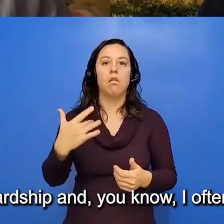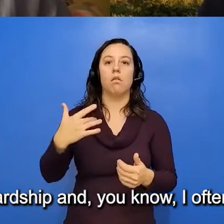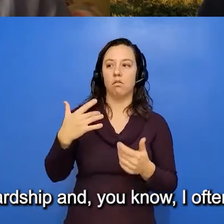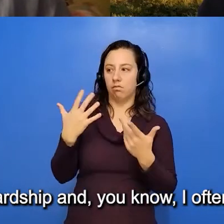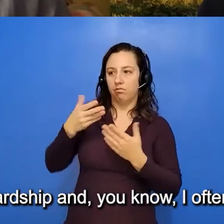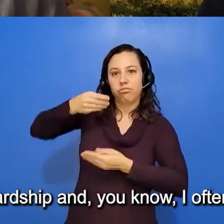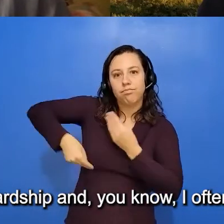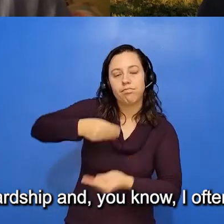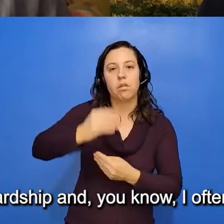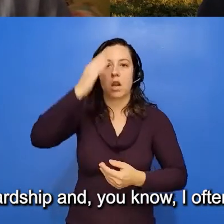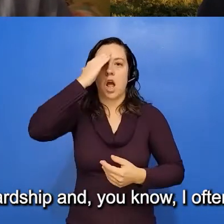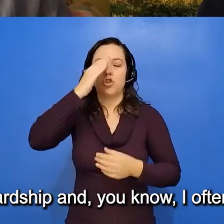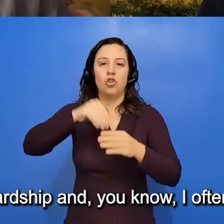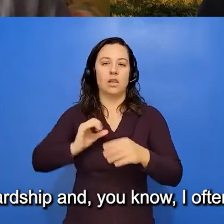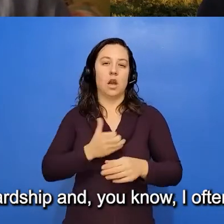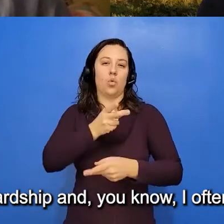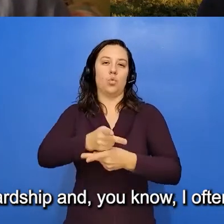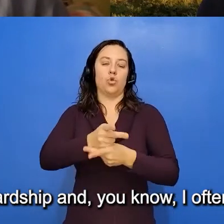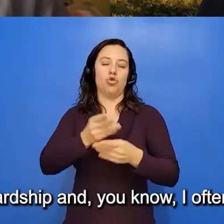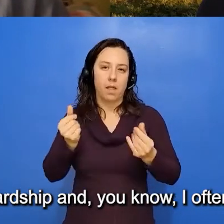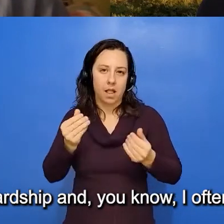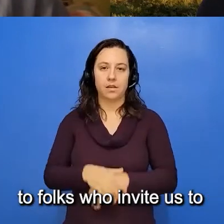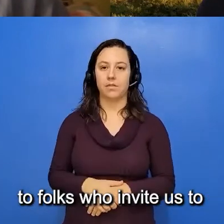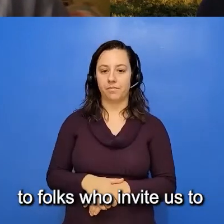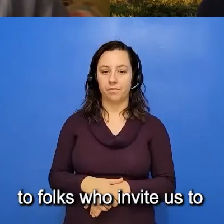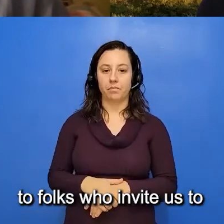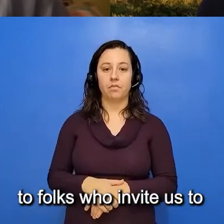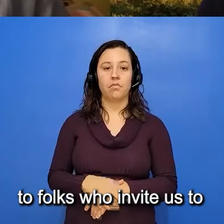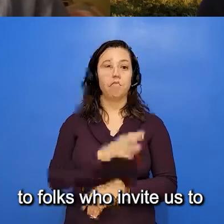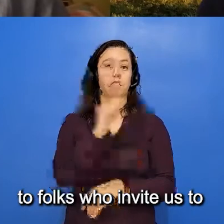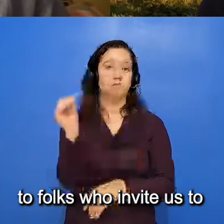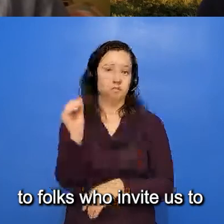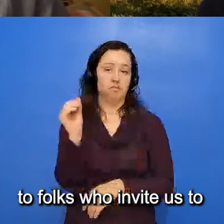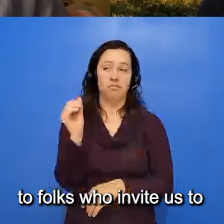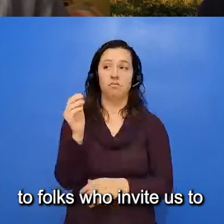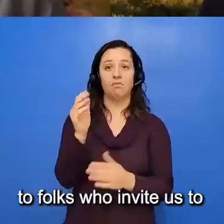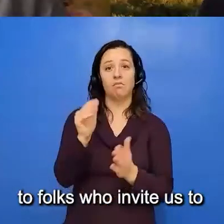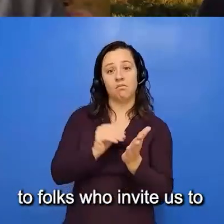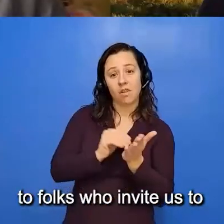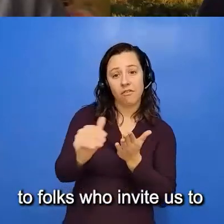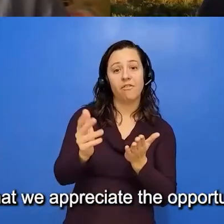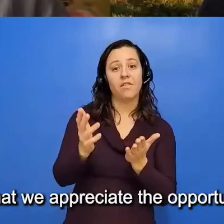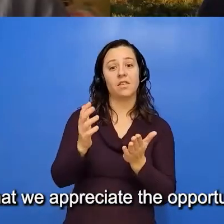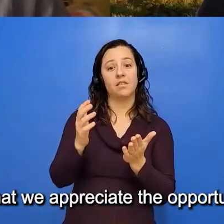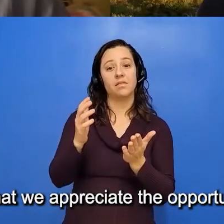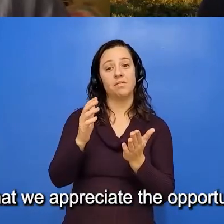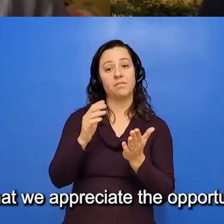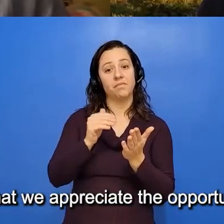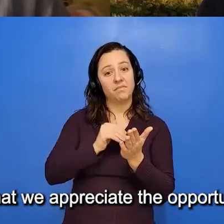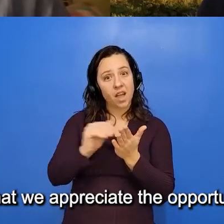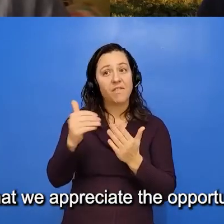stewardship. And, you know, I often say to folks who invite us to partner